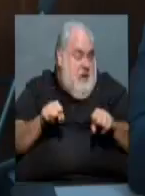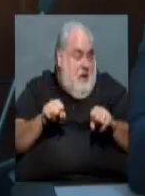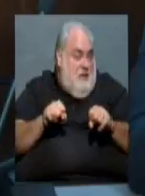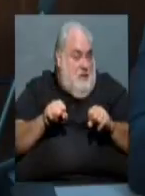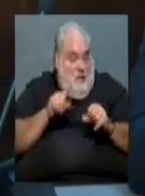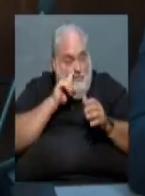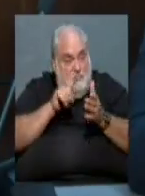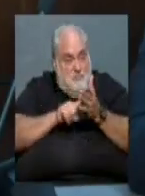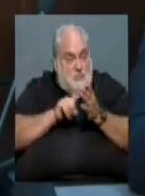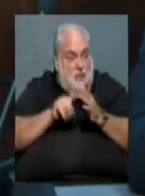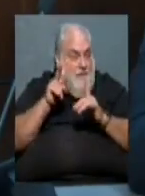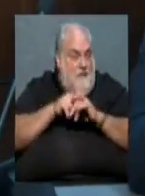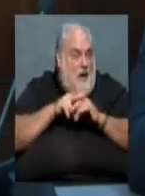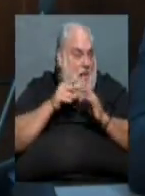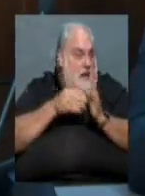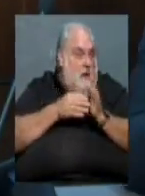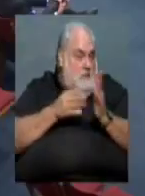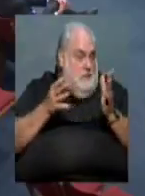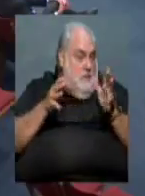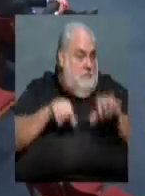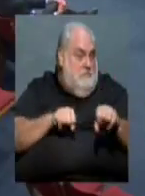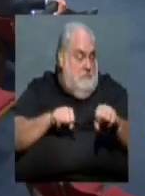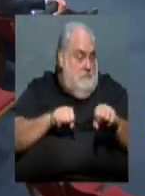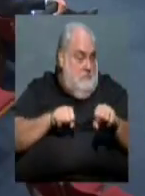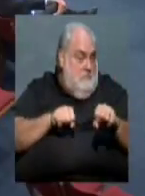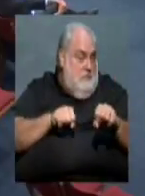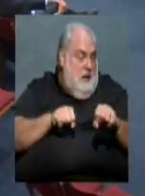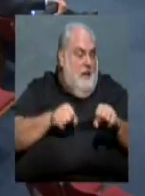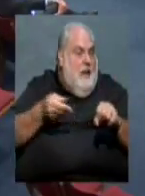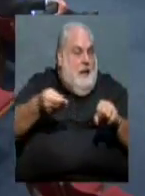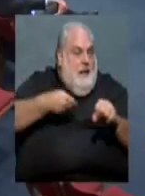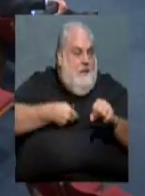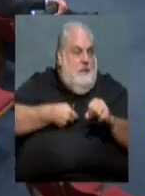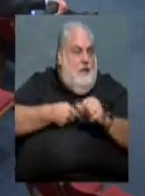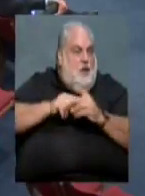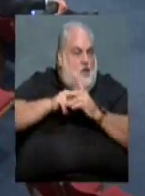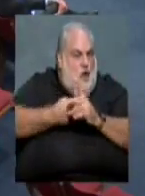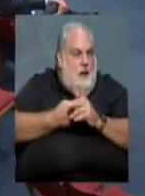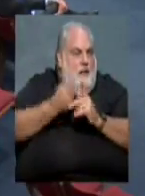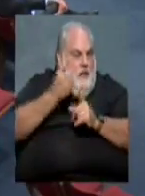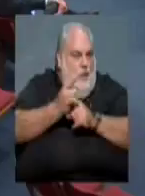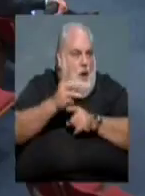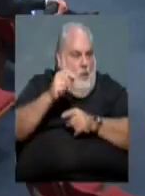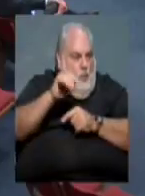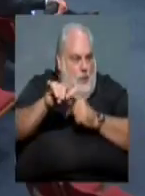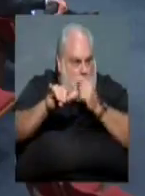ahead and foreclose on our liens on? And that would at least get us started in the right direction on this.